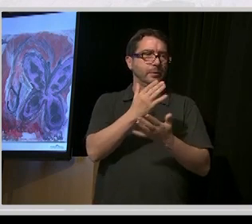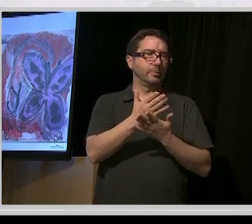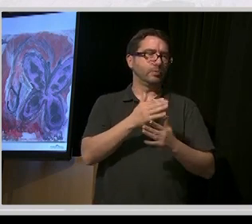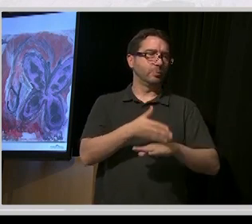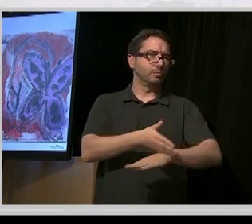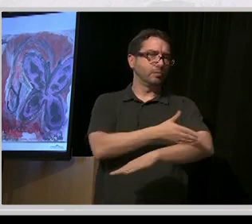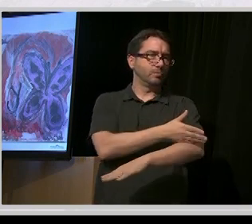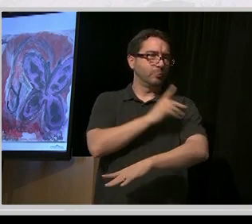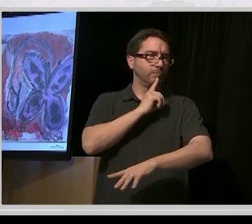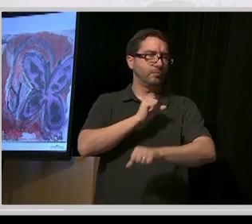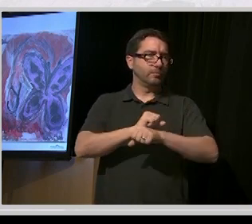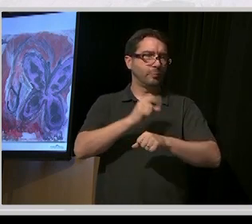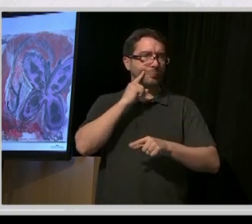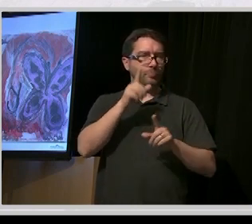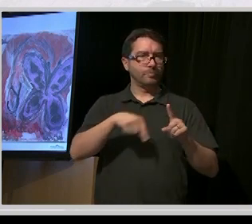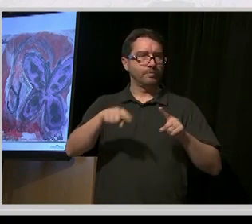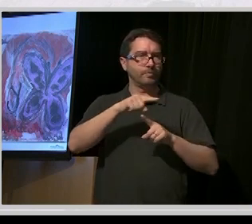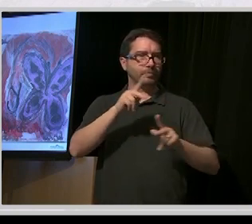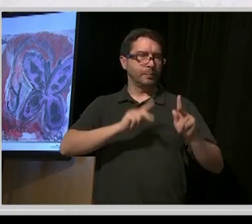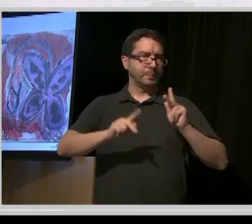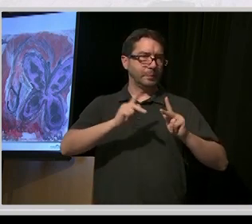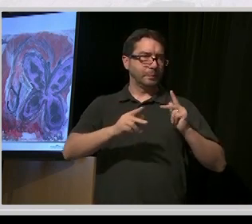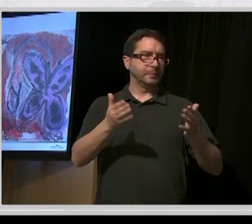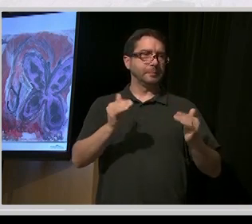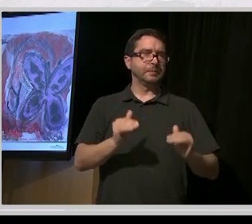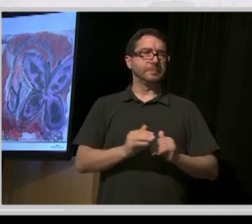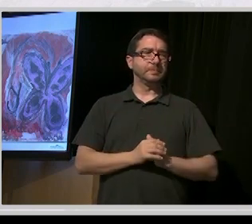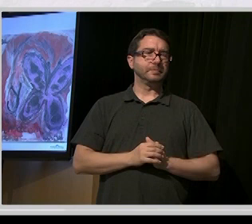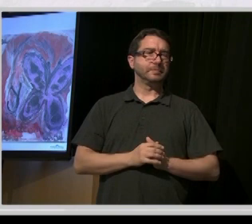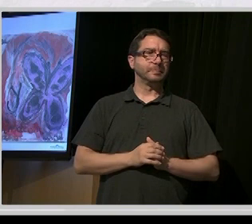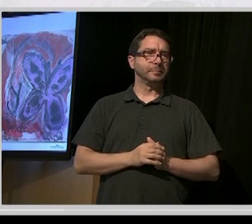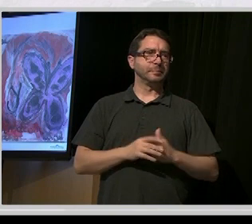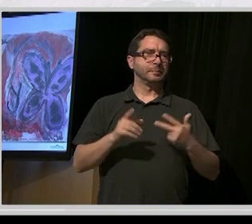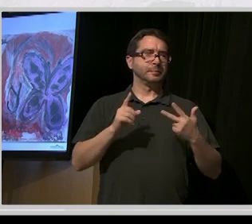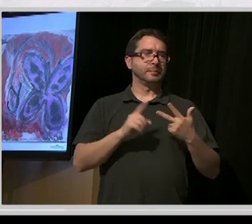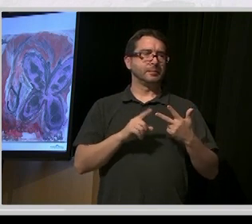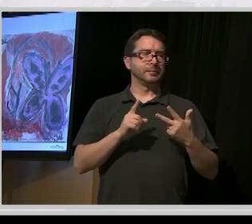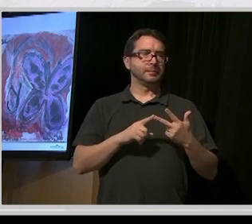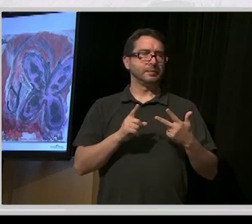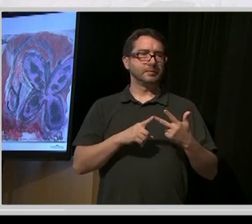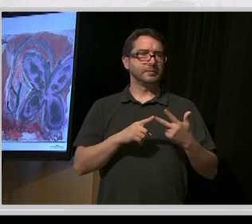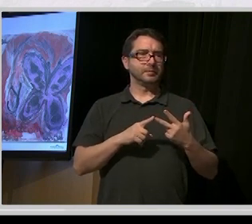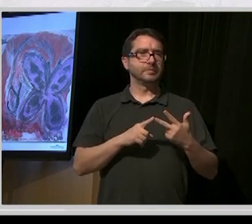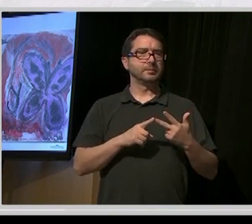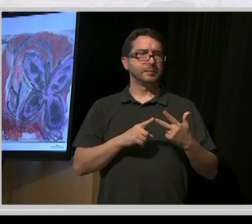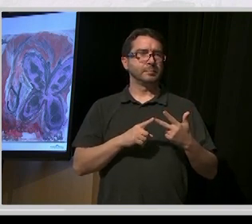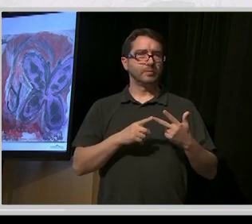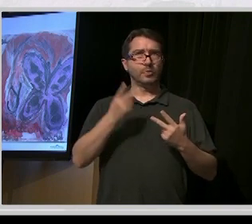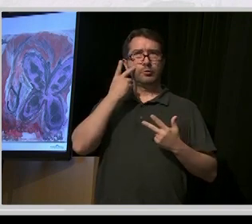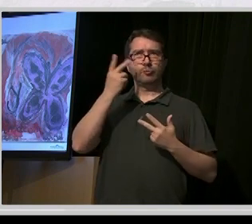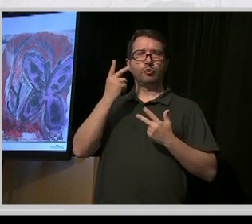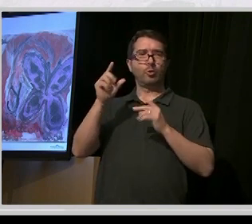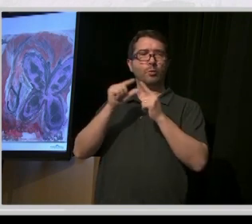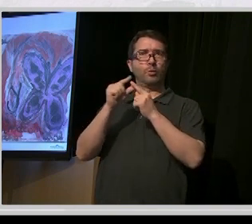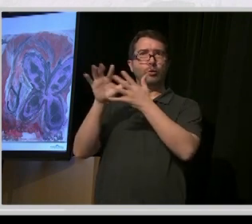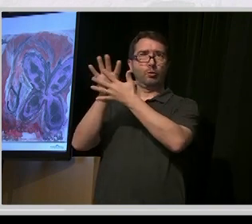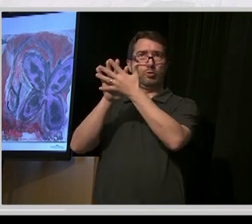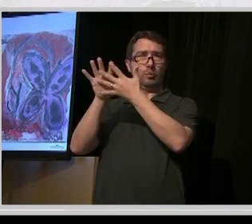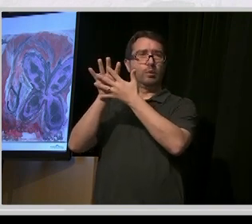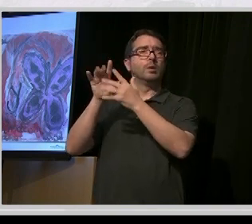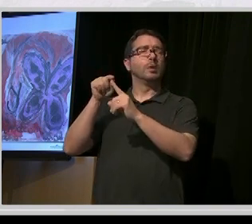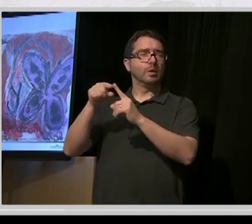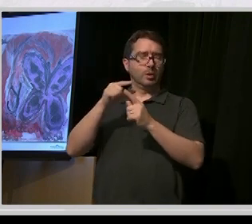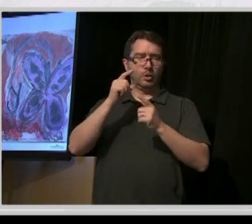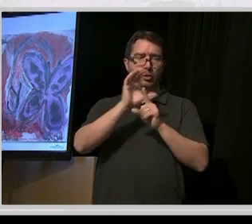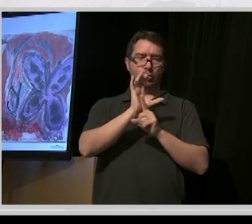Okay? That's the second bit. You saw in the word cloud that Anna had done like cultural change and